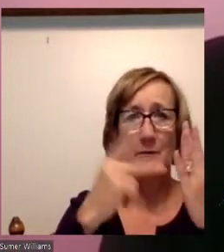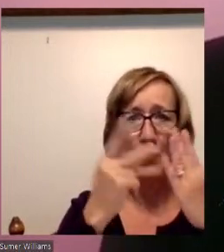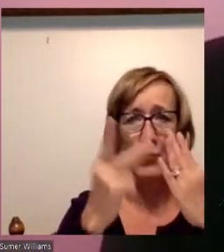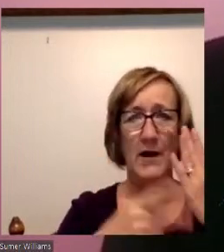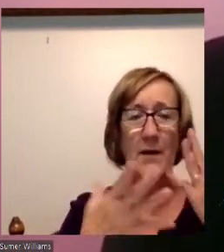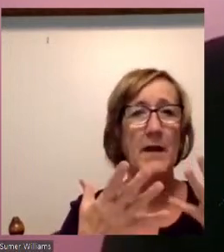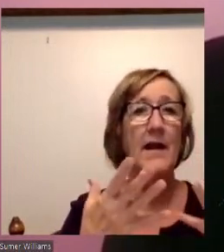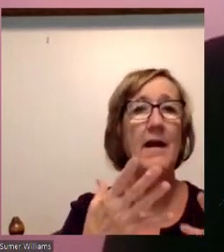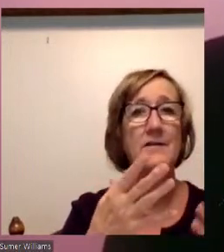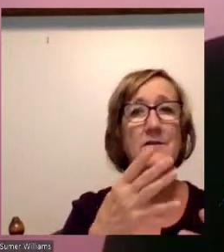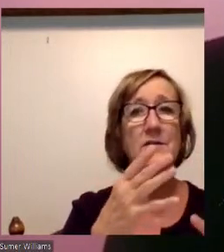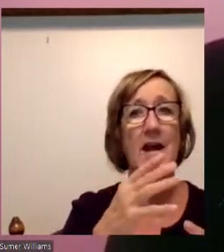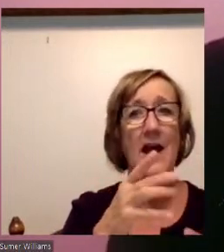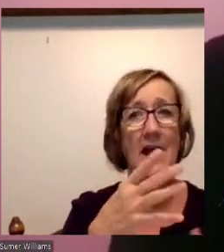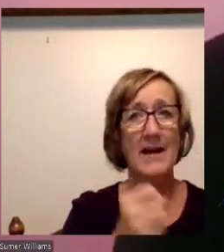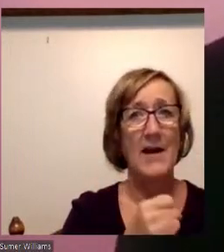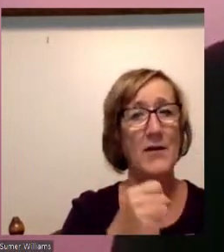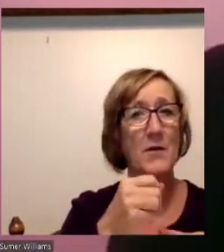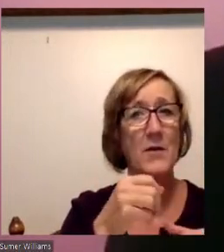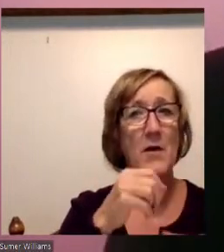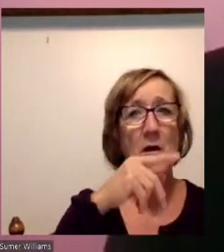of the 2020 Paul Carr Award.